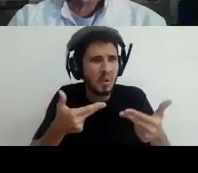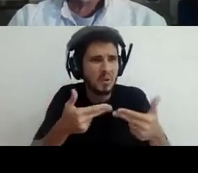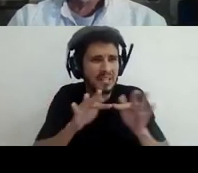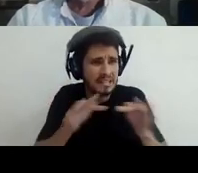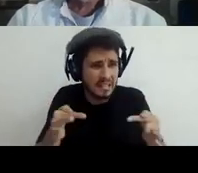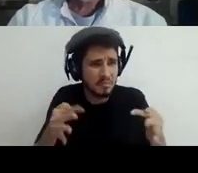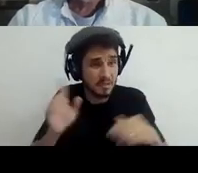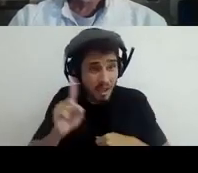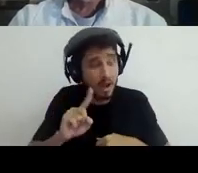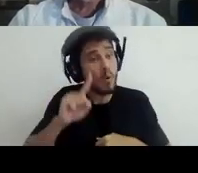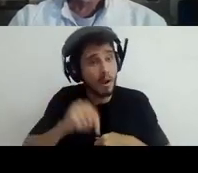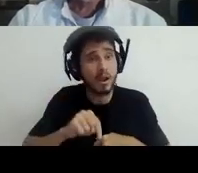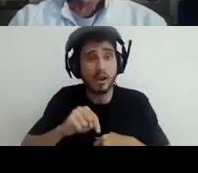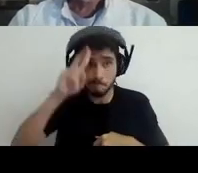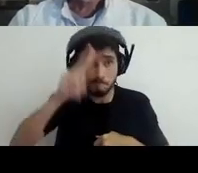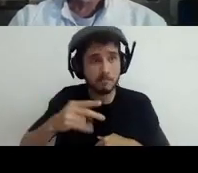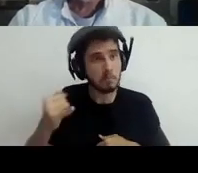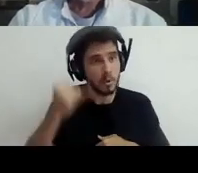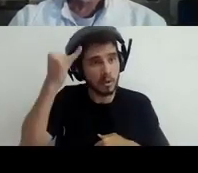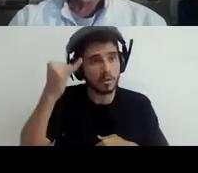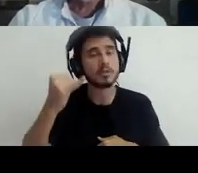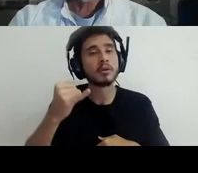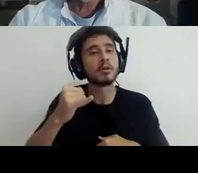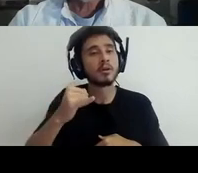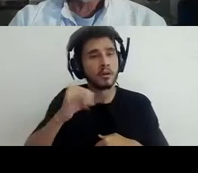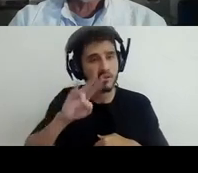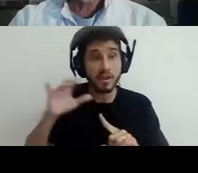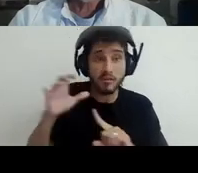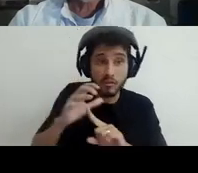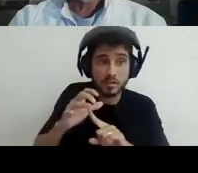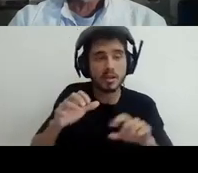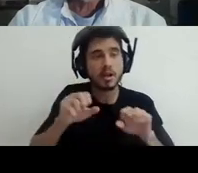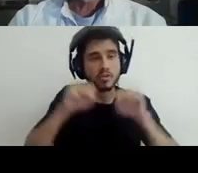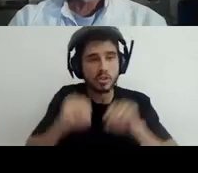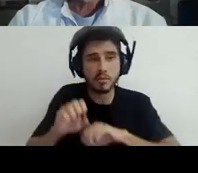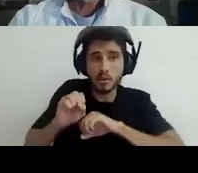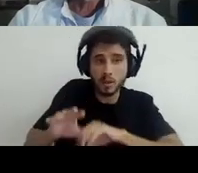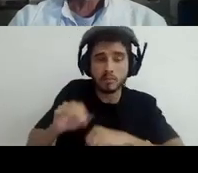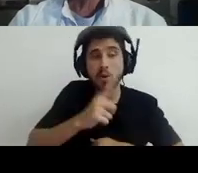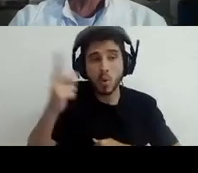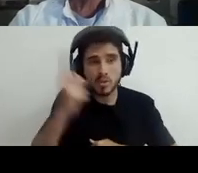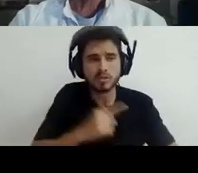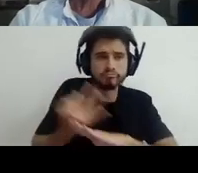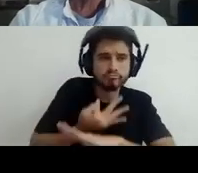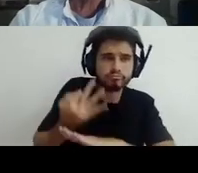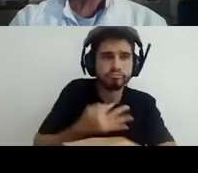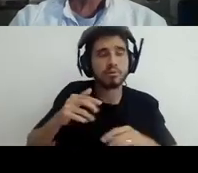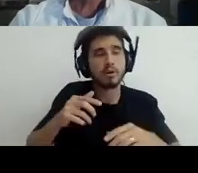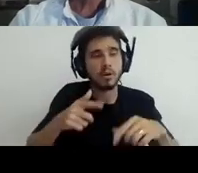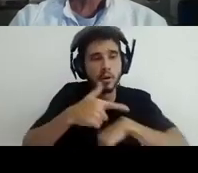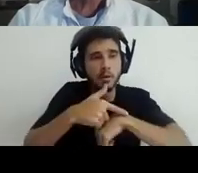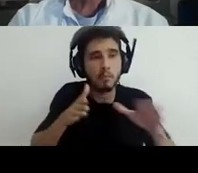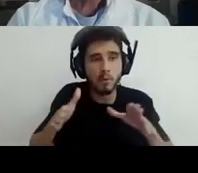the disruption of the pandemic. What was the focus of these strategies?